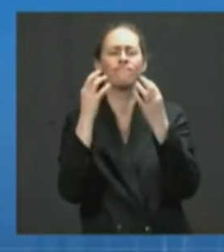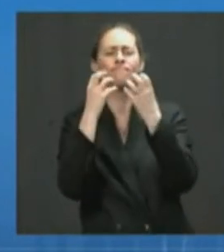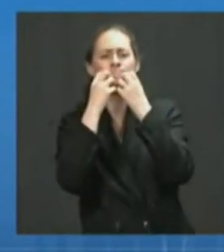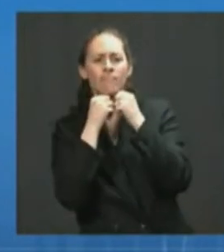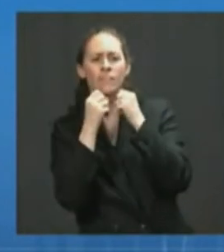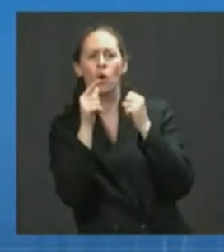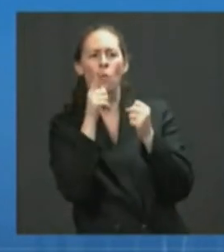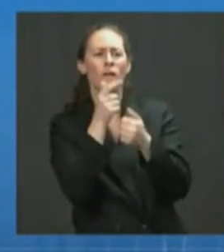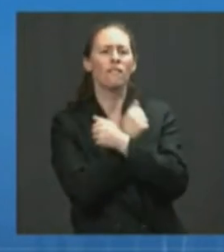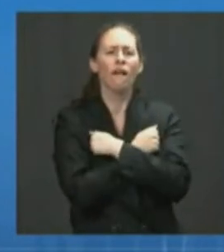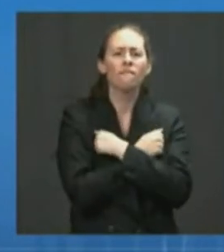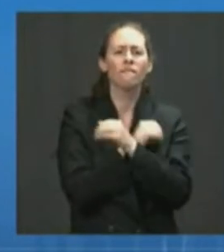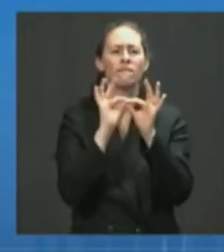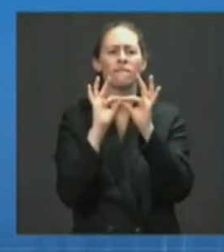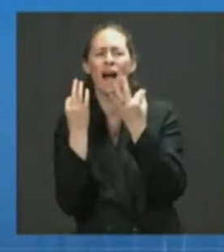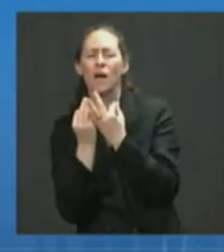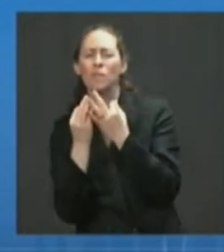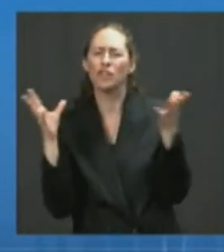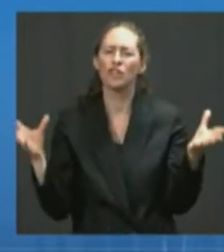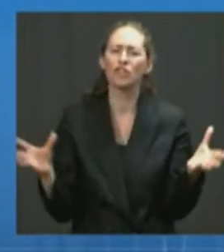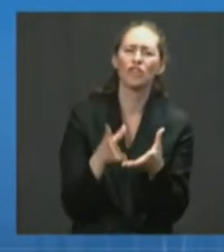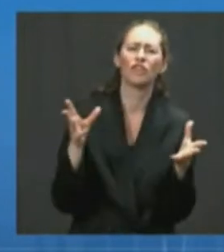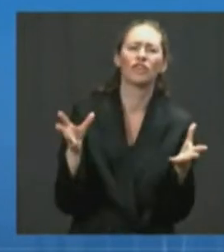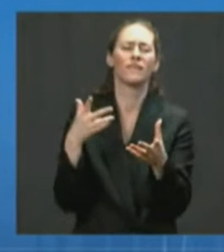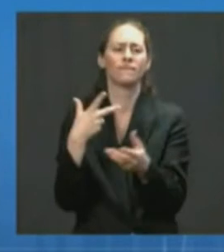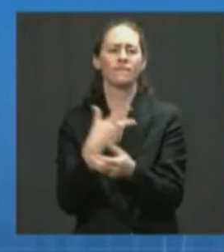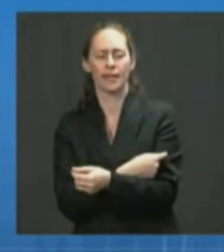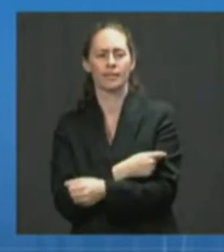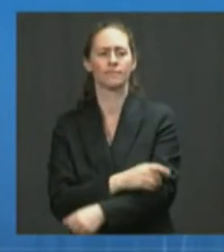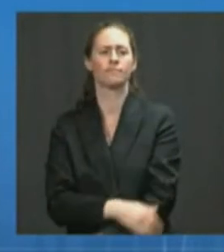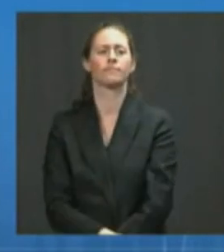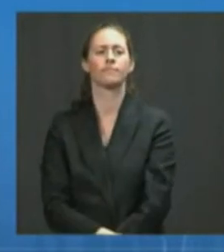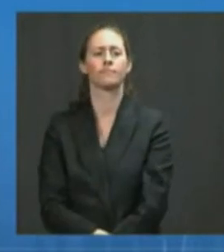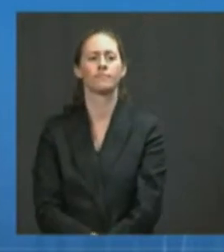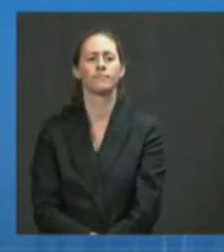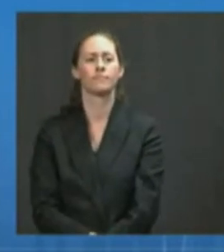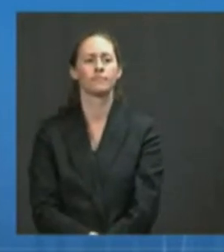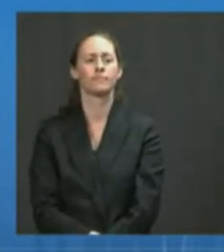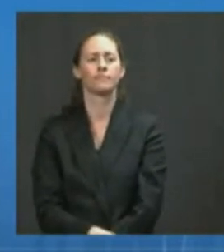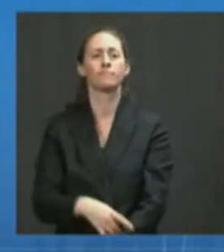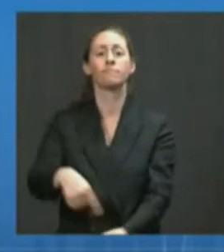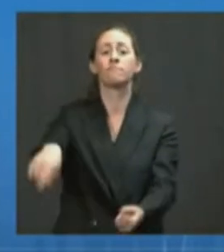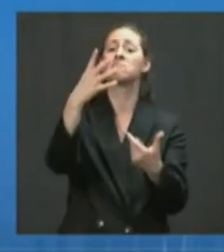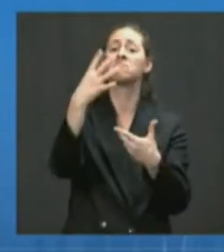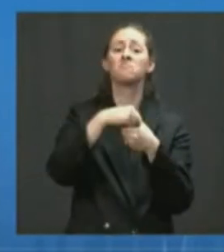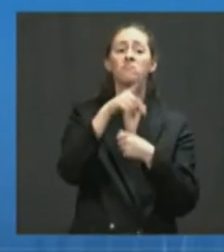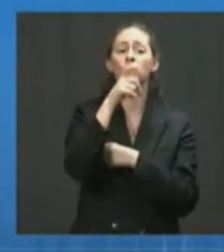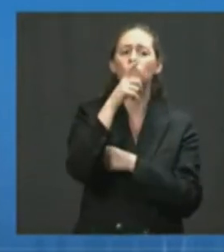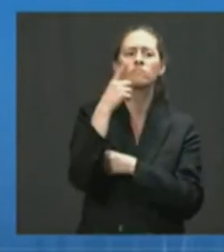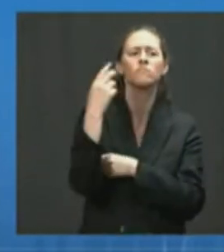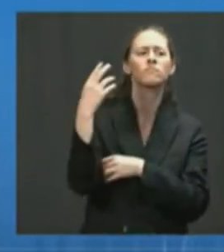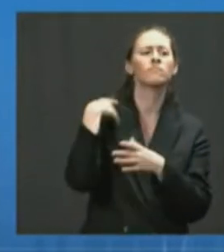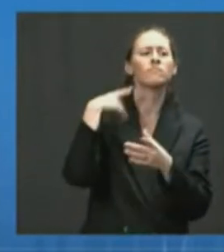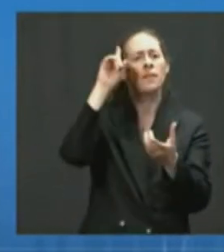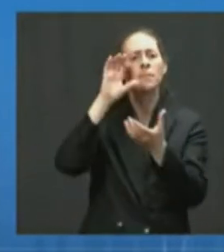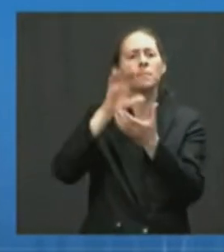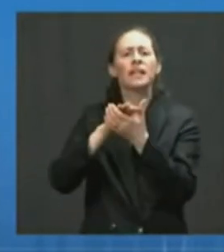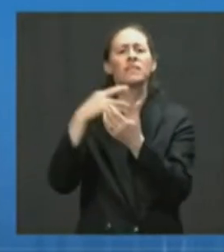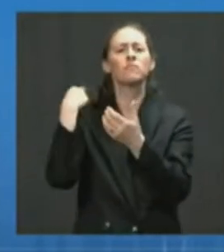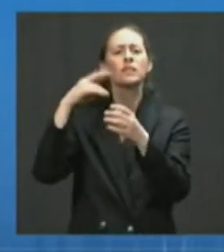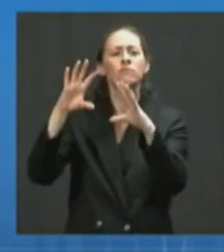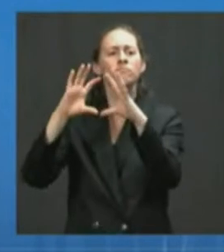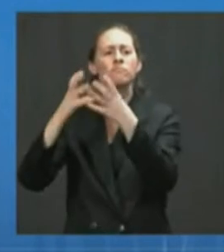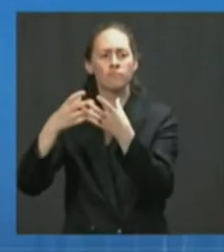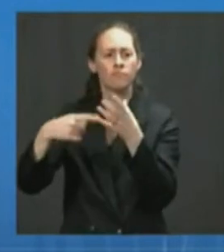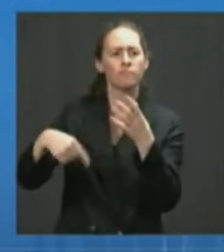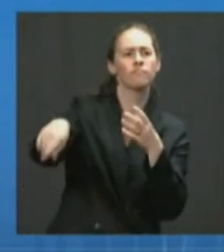faith communities from the group Choose Healthy Life, which has worked with powerful networks of 48 black churches in five cities to test and